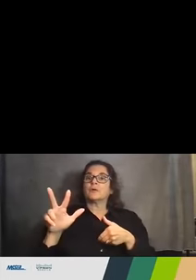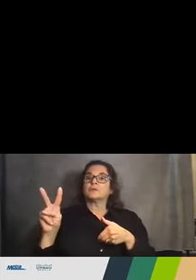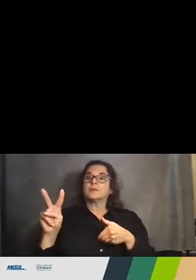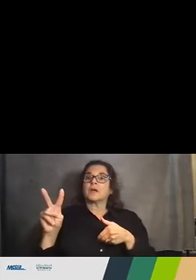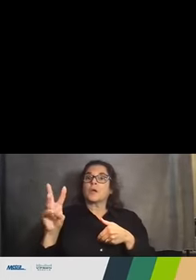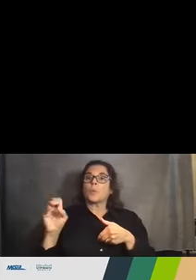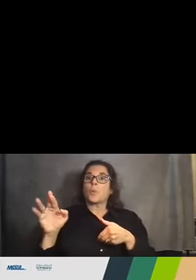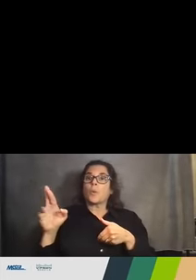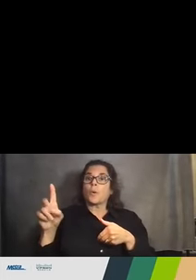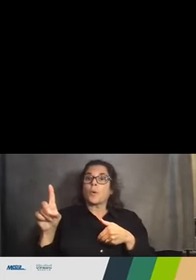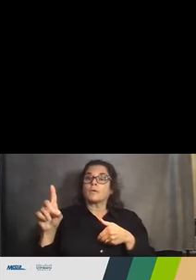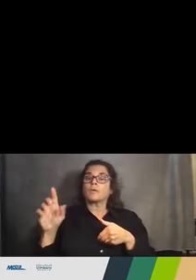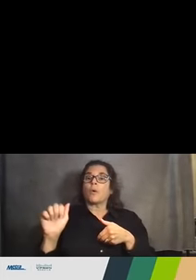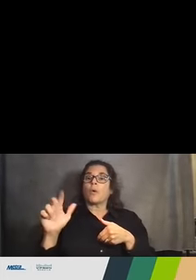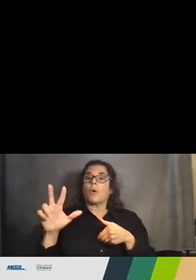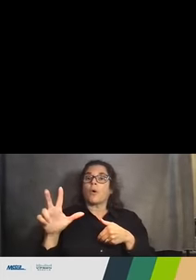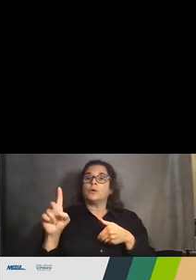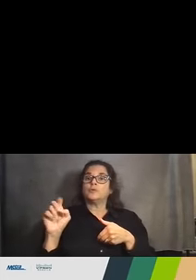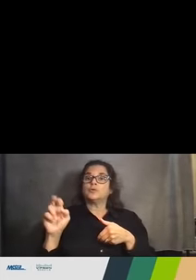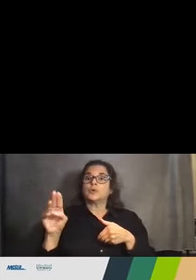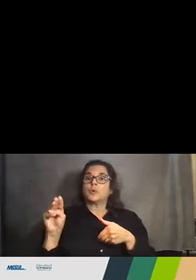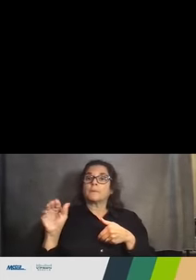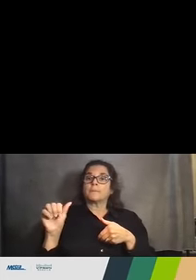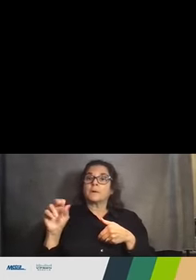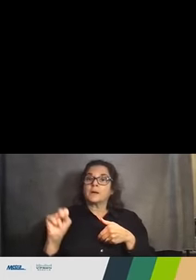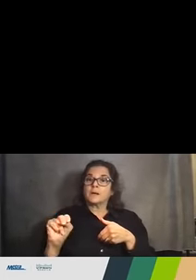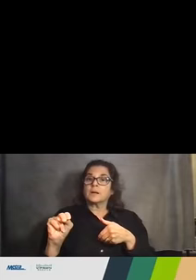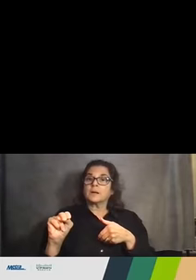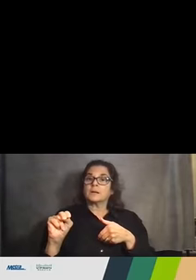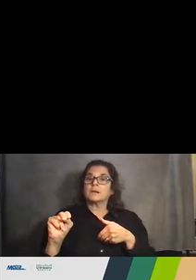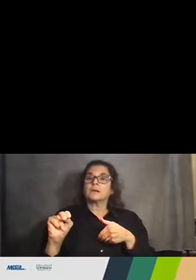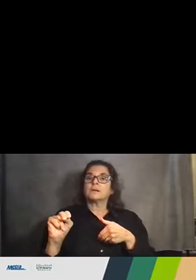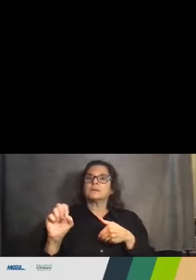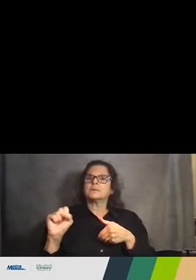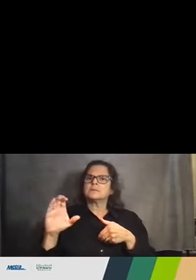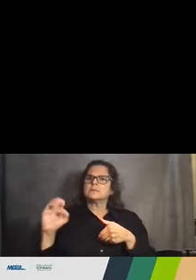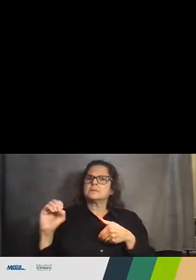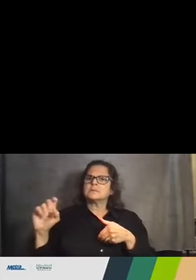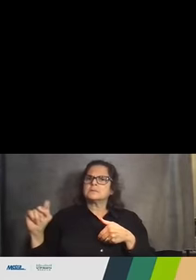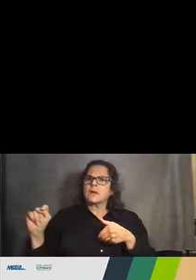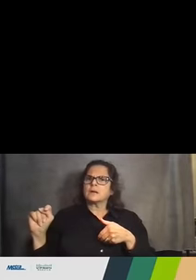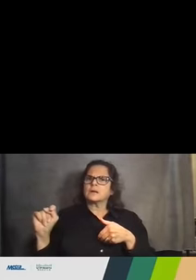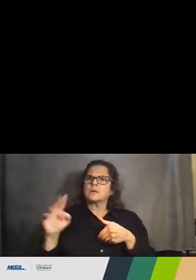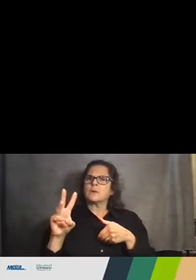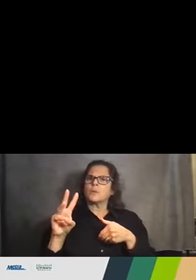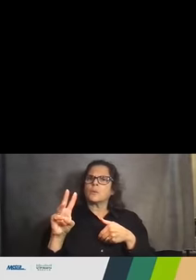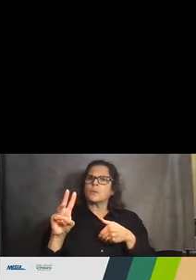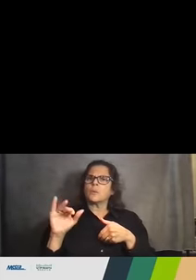Wagesbeck, if he was able to access this.